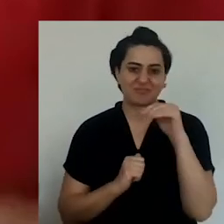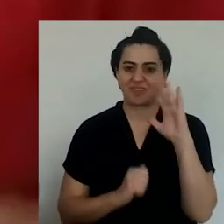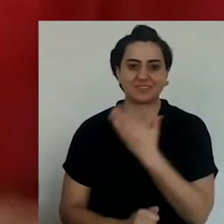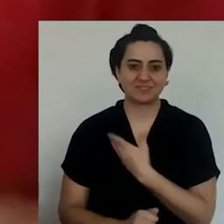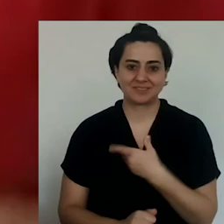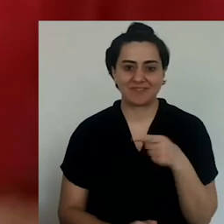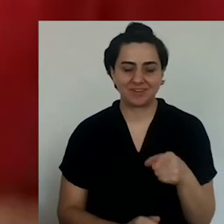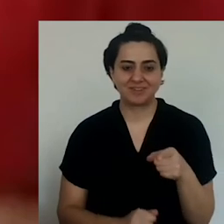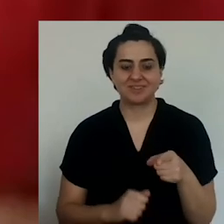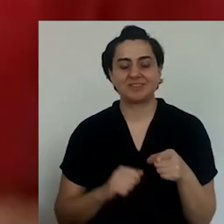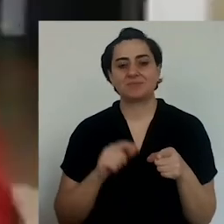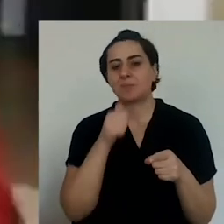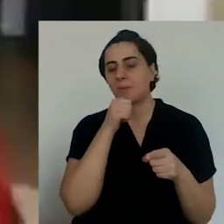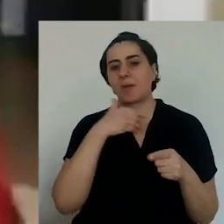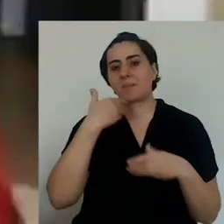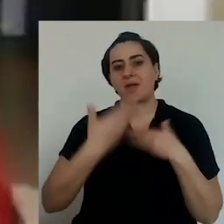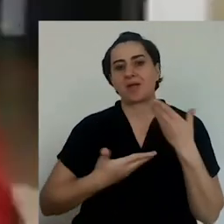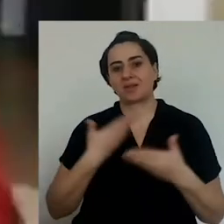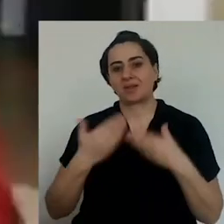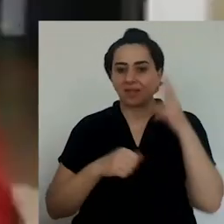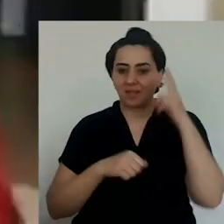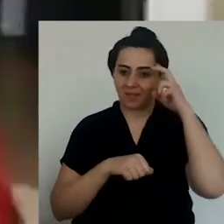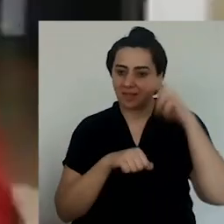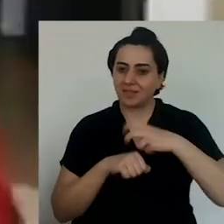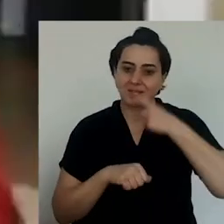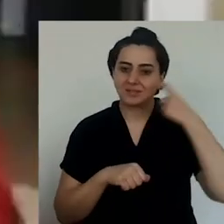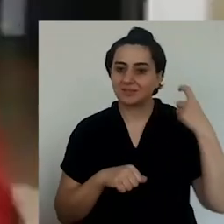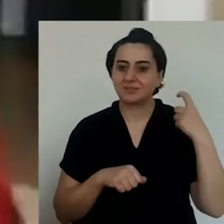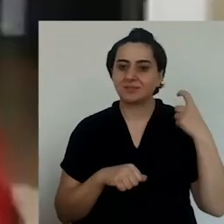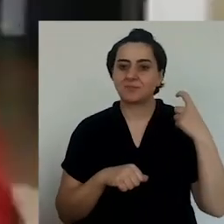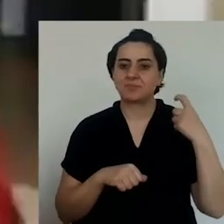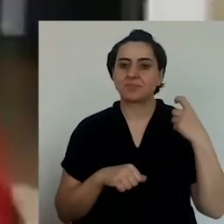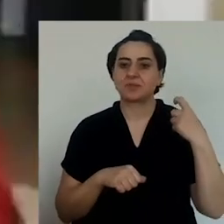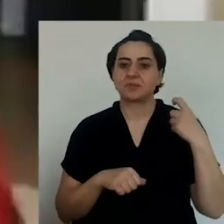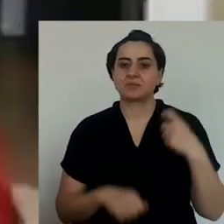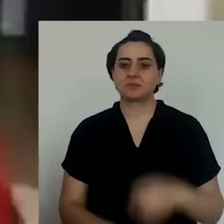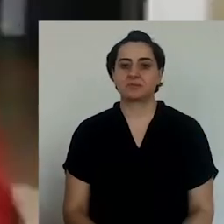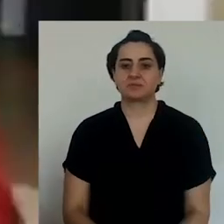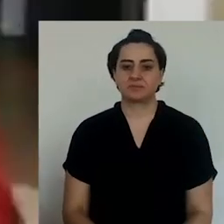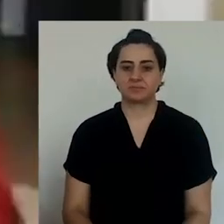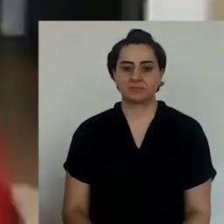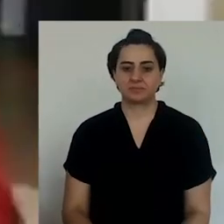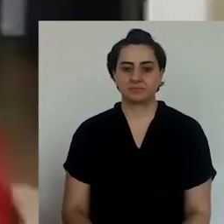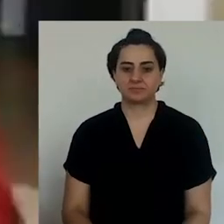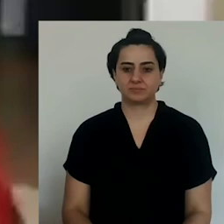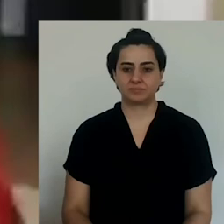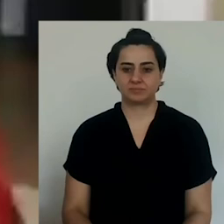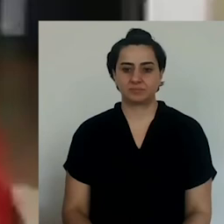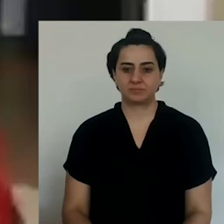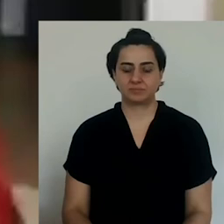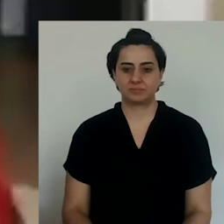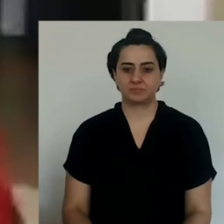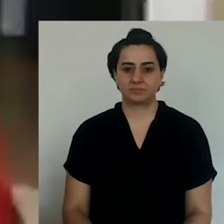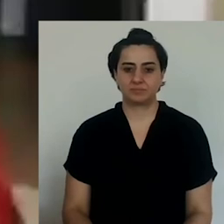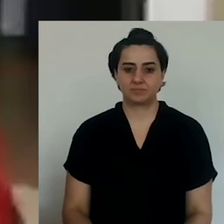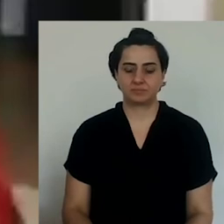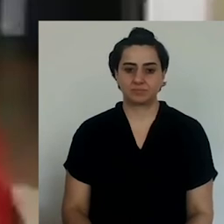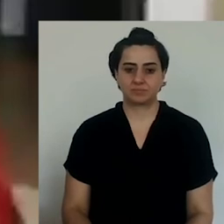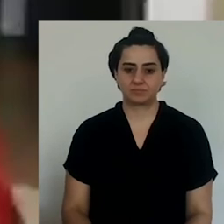And we would talk about who liked this food the most in the family. And my dad would start to remember them.